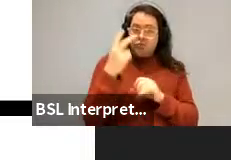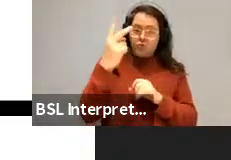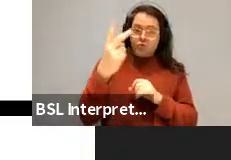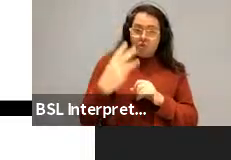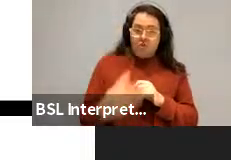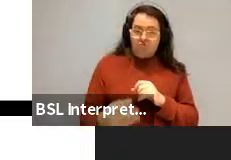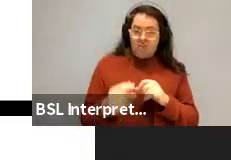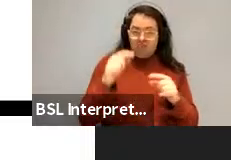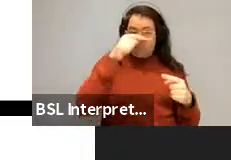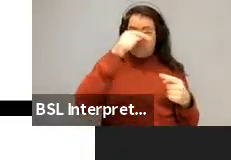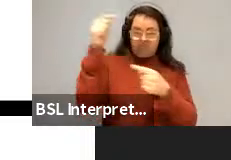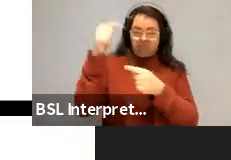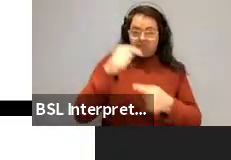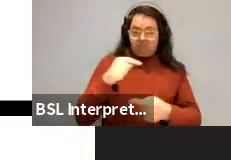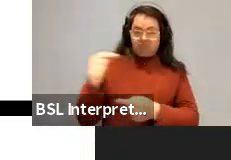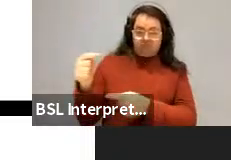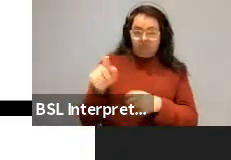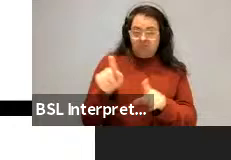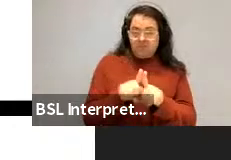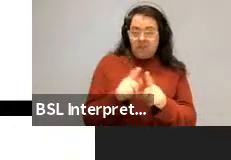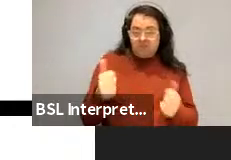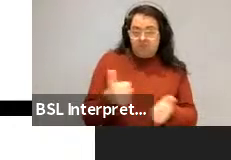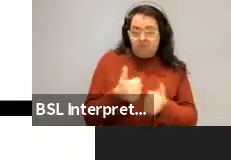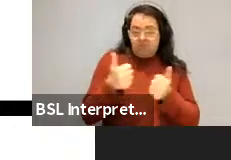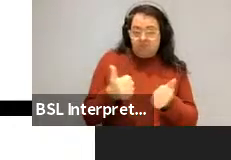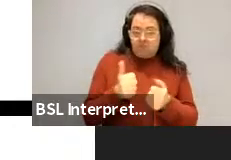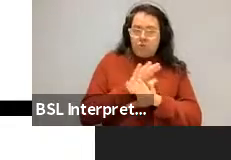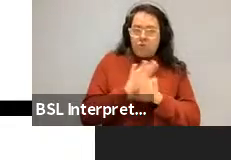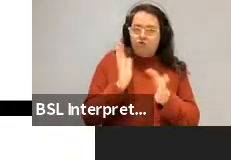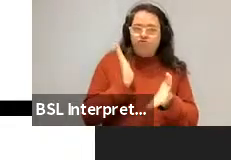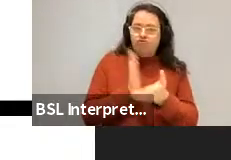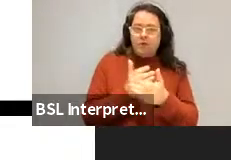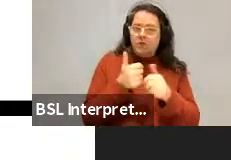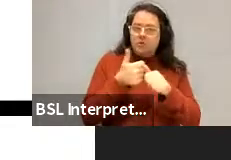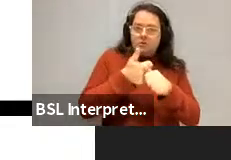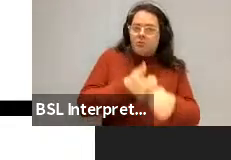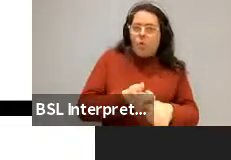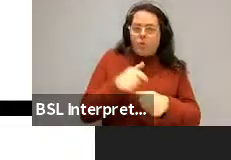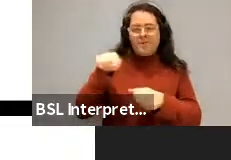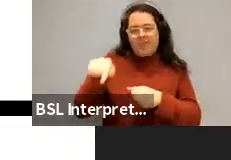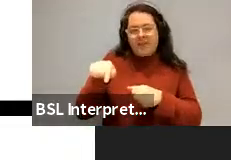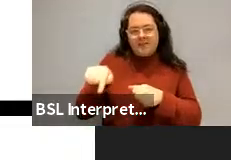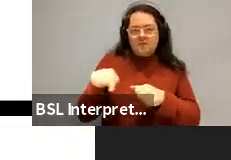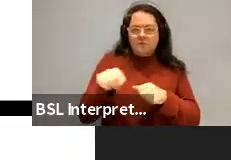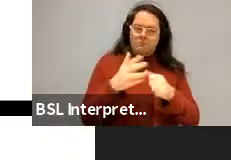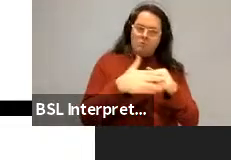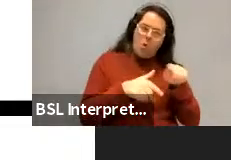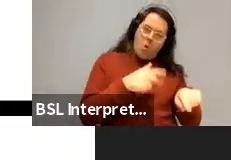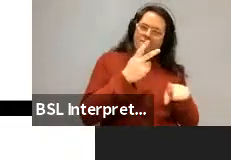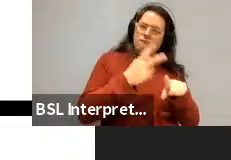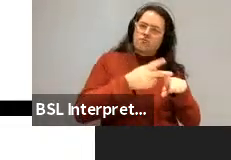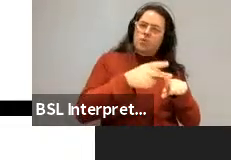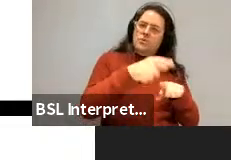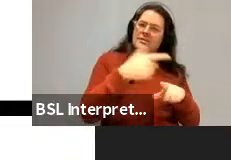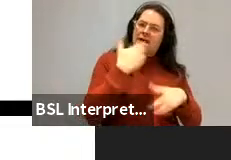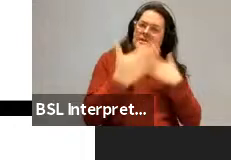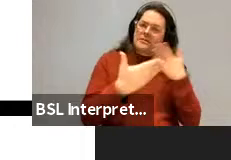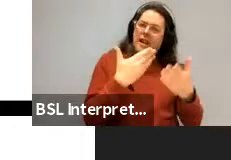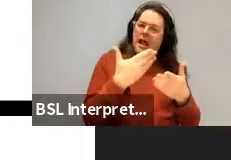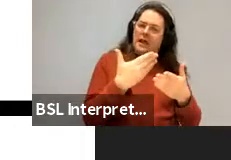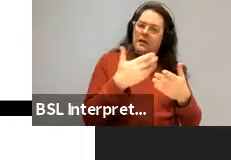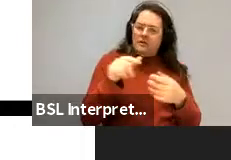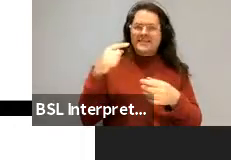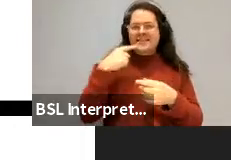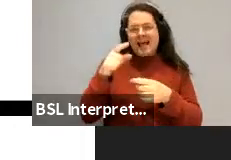just nothing going on there. Uh, so we get strong evidence here. I'd say for the simple frequency explanation of what we're supposed to be syntactic